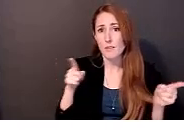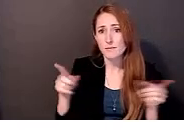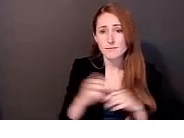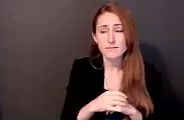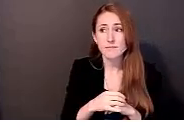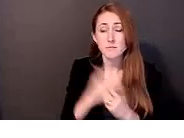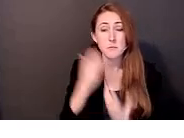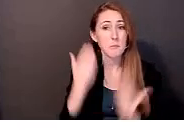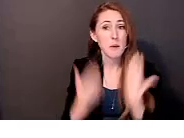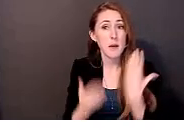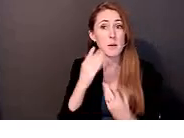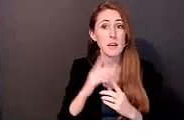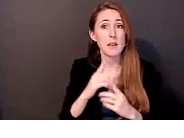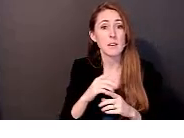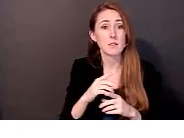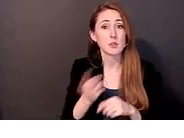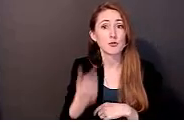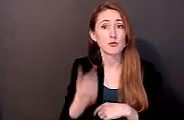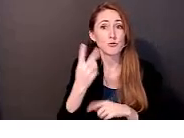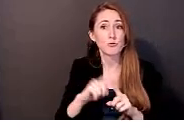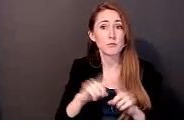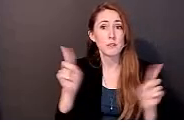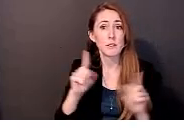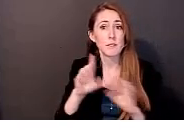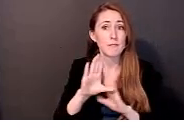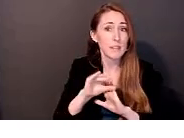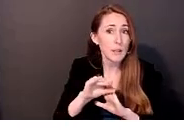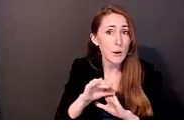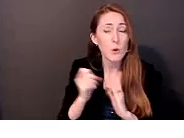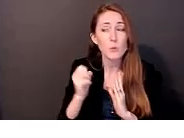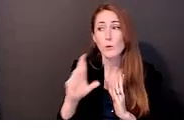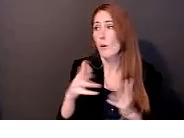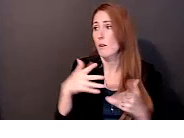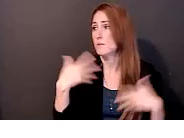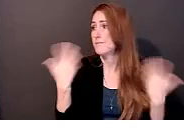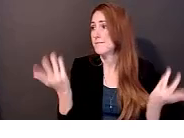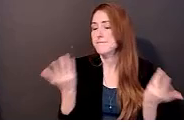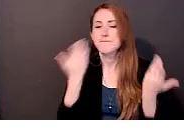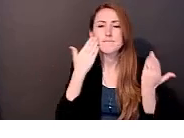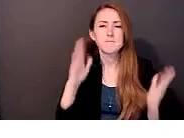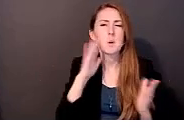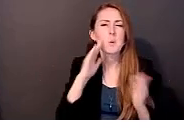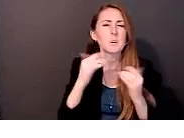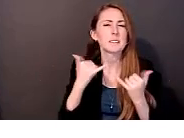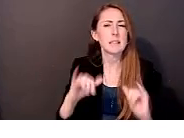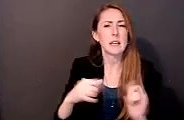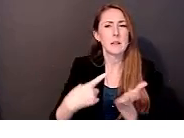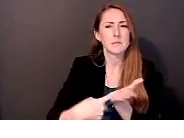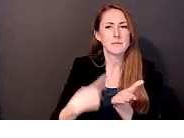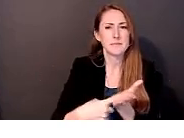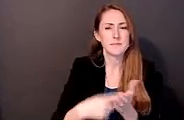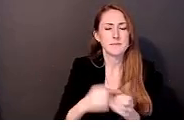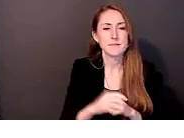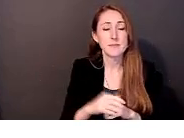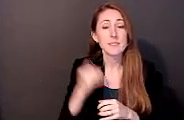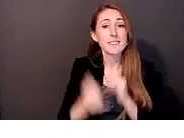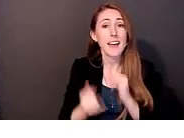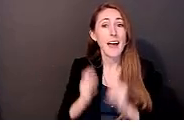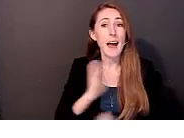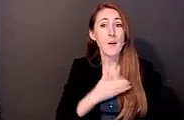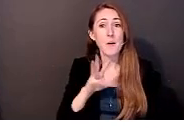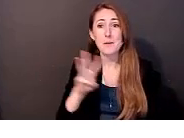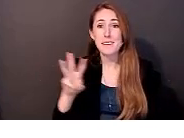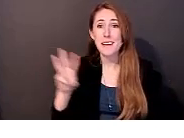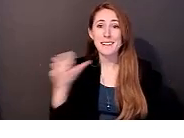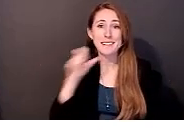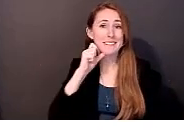videos or how we tailor them is going to be an ongoing conversation. And lastly, our website is not ideal for